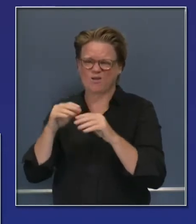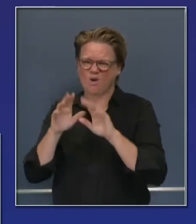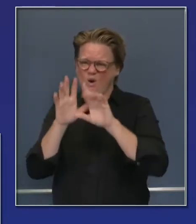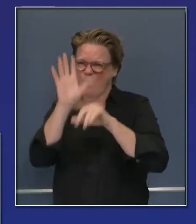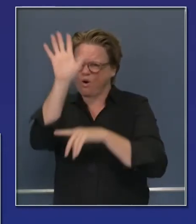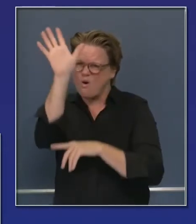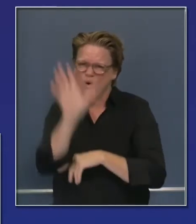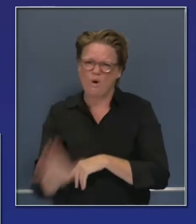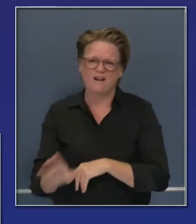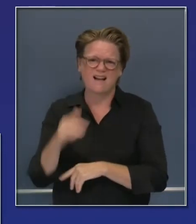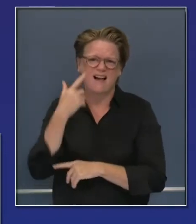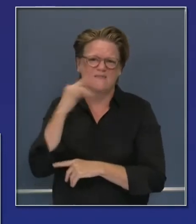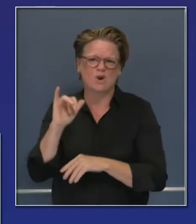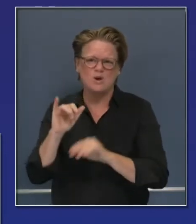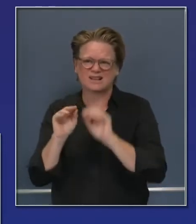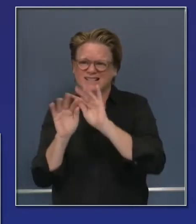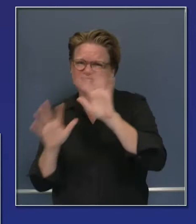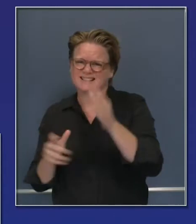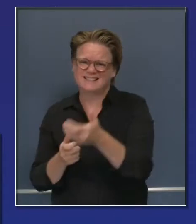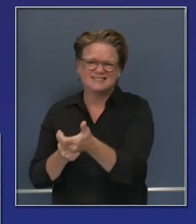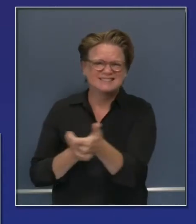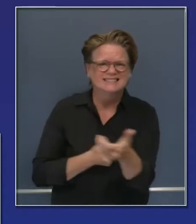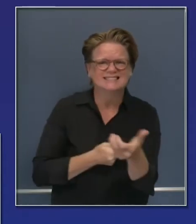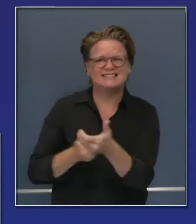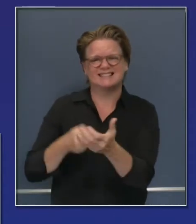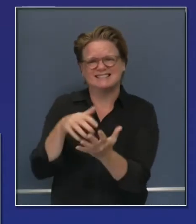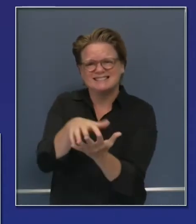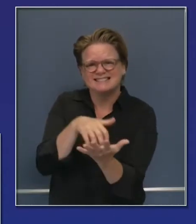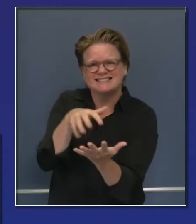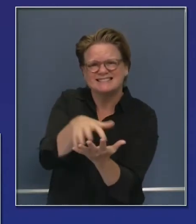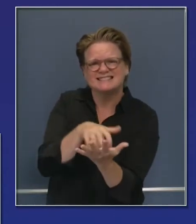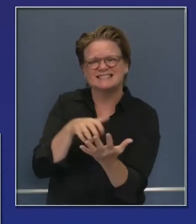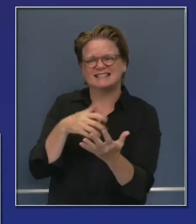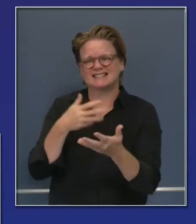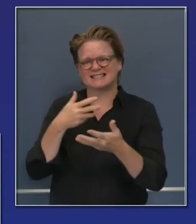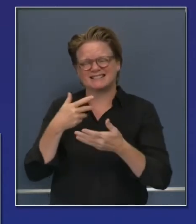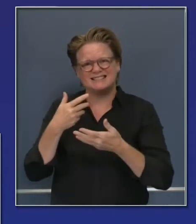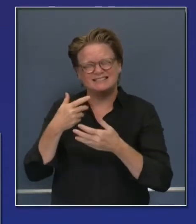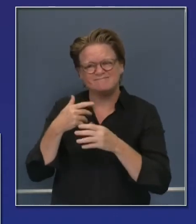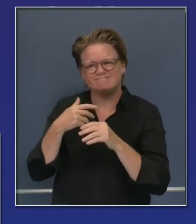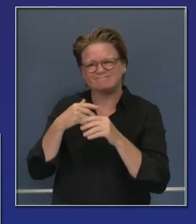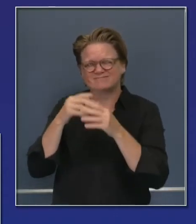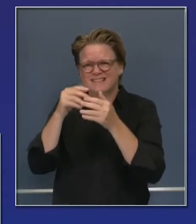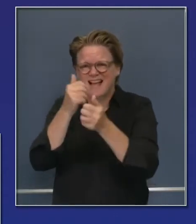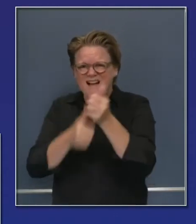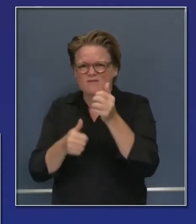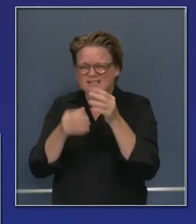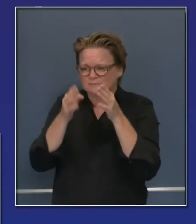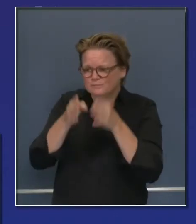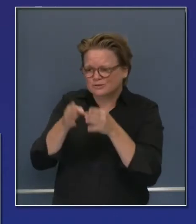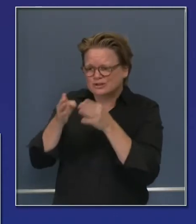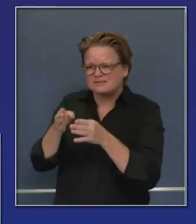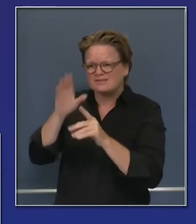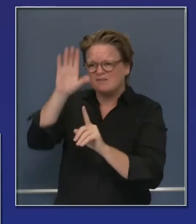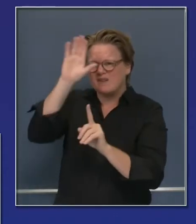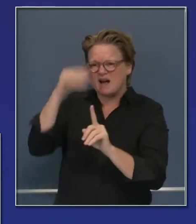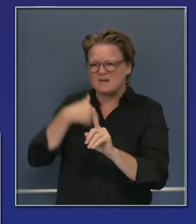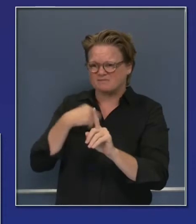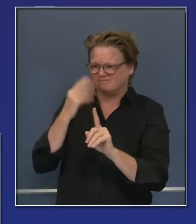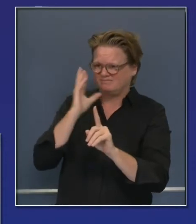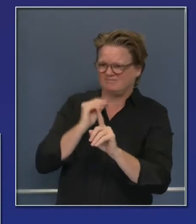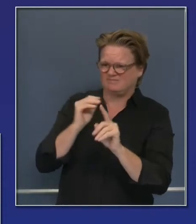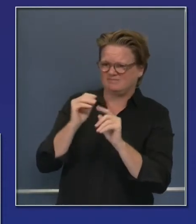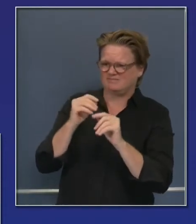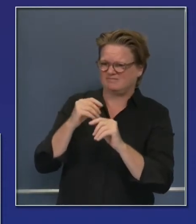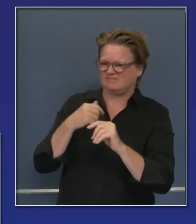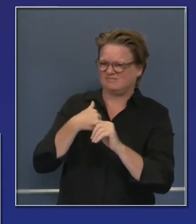engines, traditional engines, every conceivable asset that we have pushing the boundaries in terms of the state resources